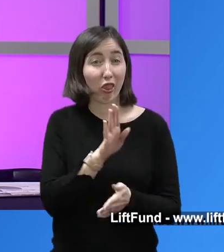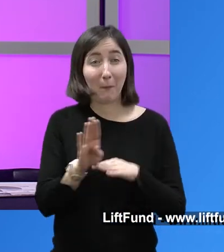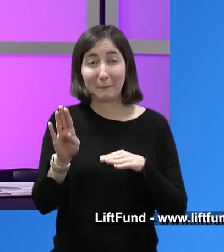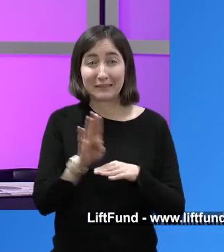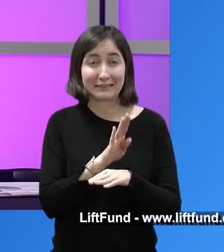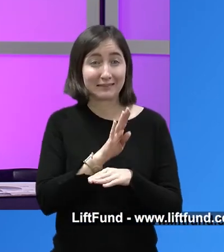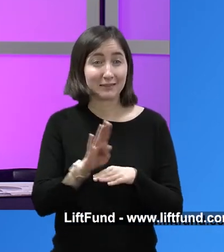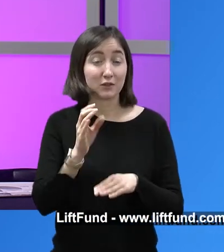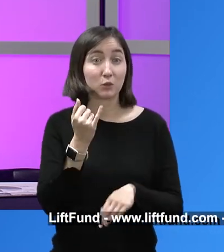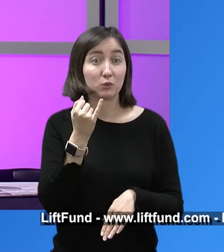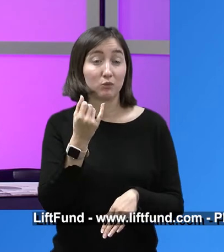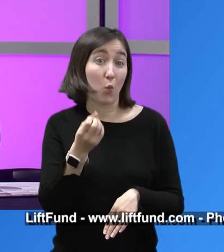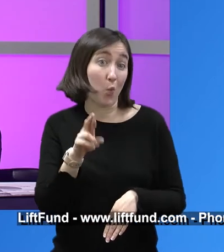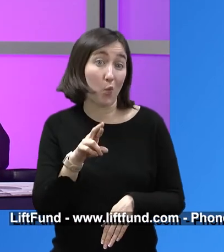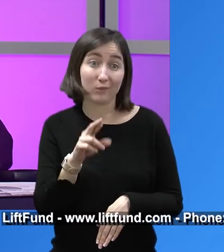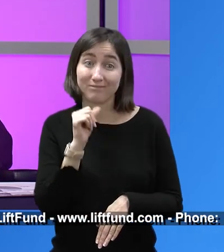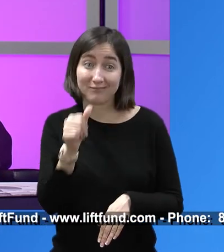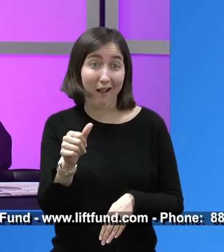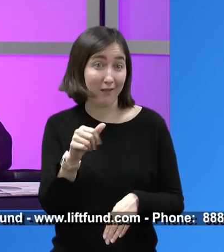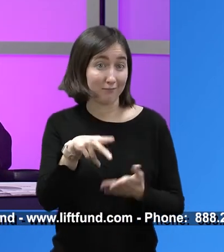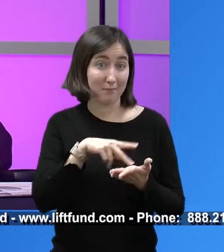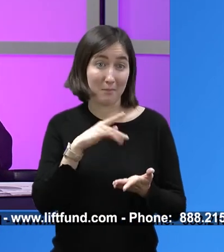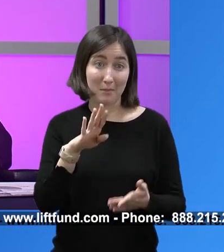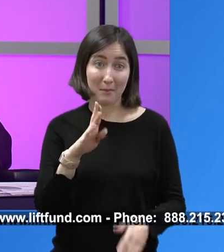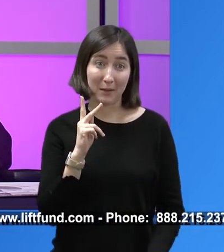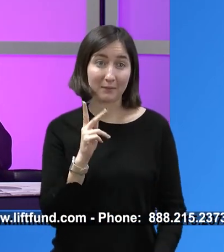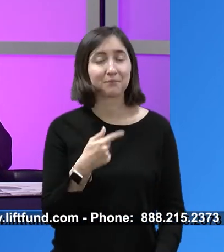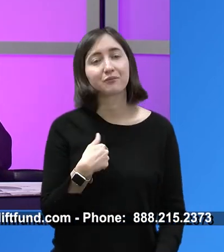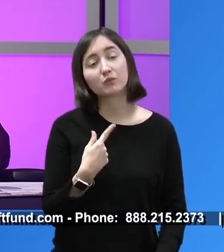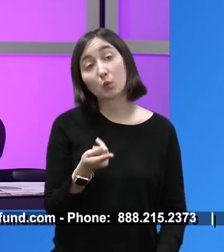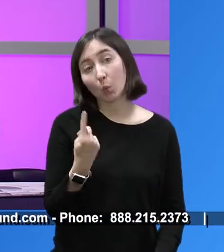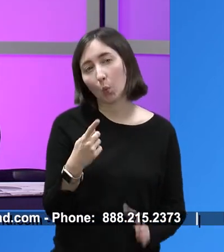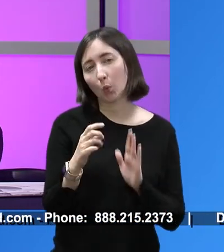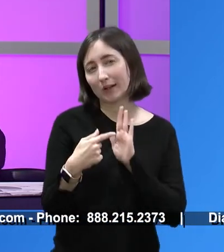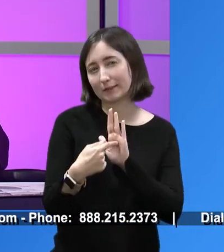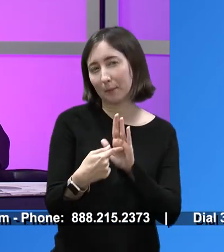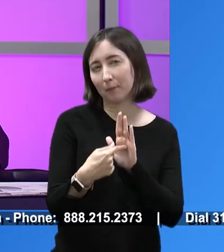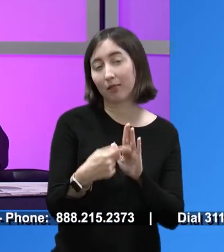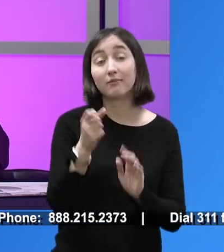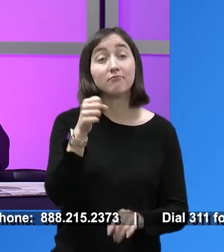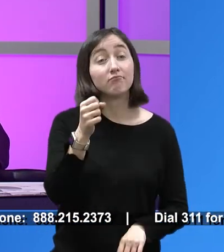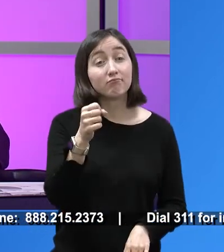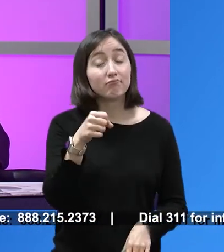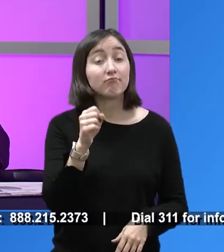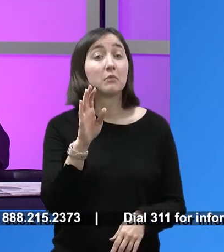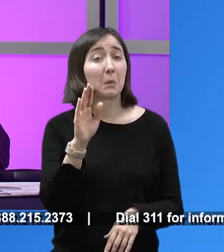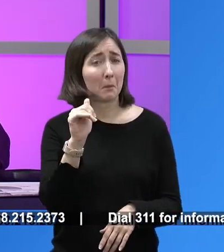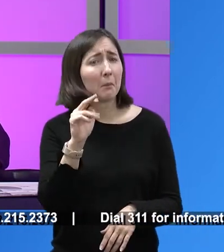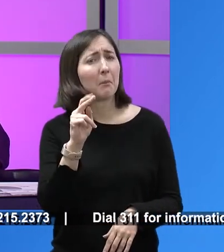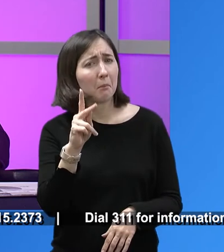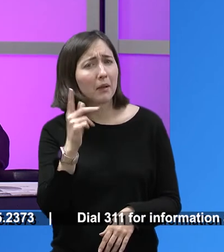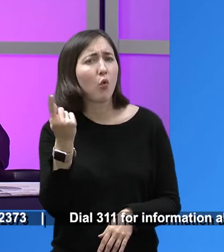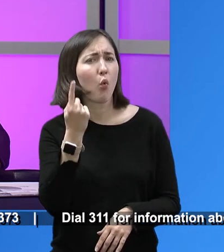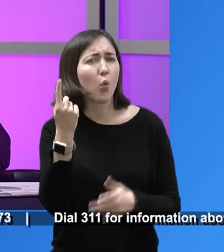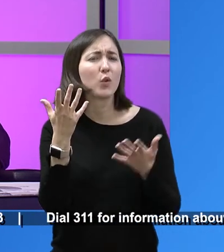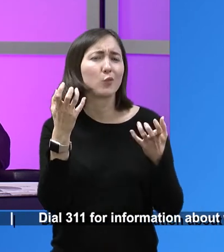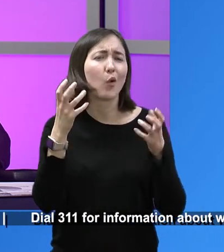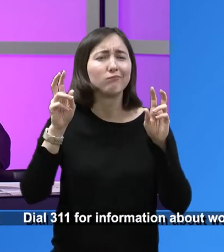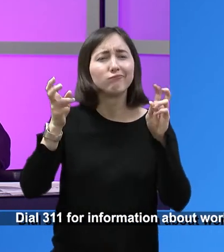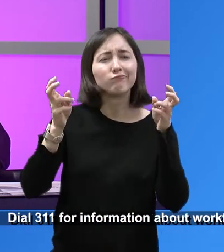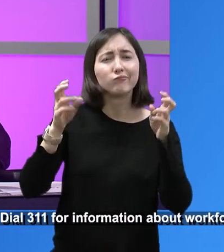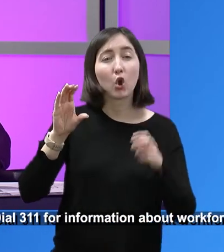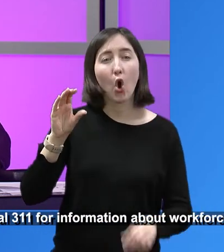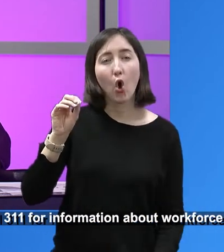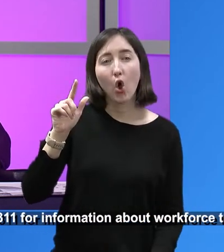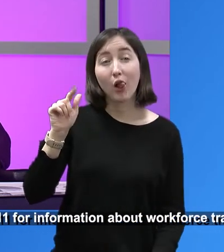back. And we have a lot of kinds of examples that that that we can share. But I'm going to share one in particular is that, yes, banks are always